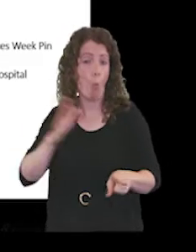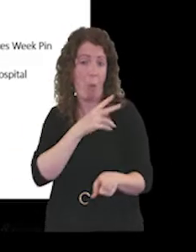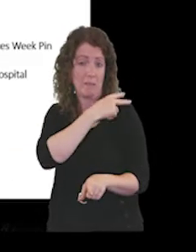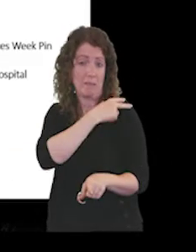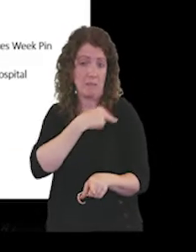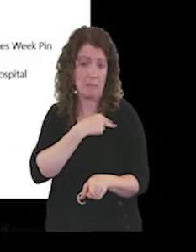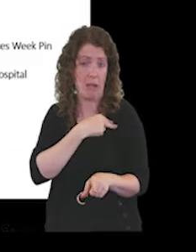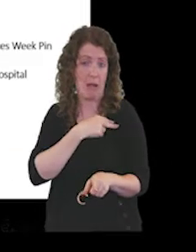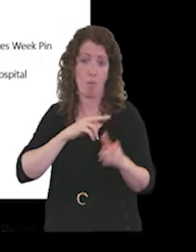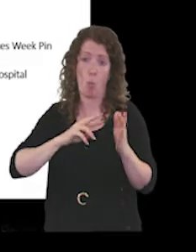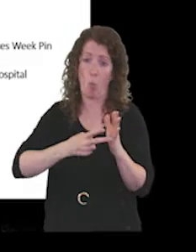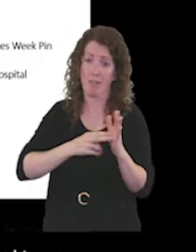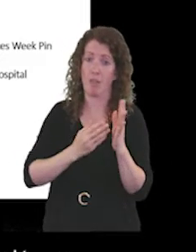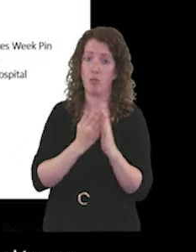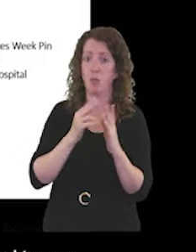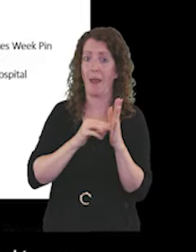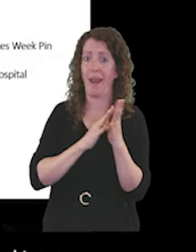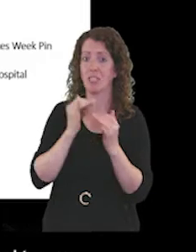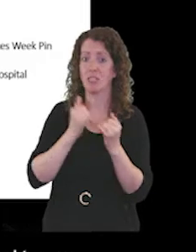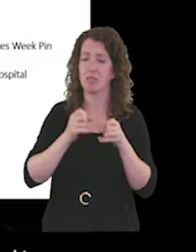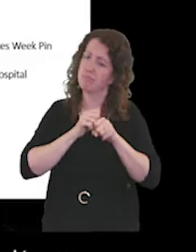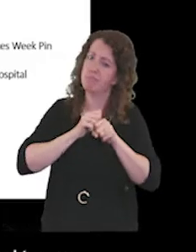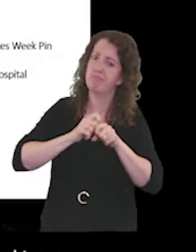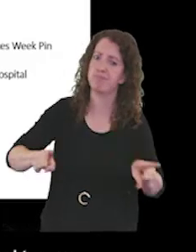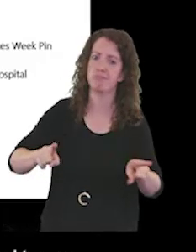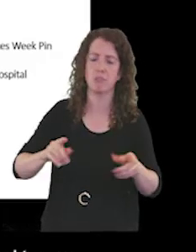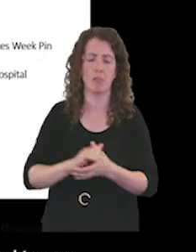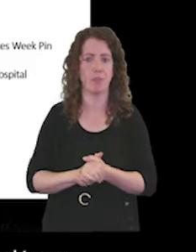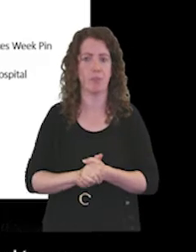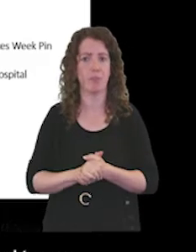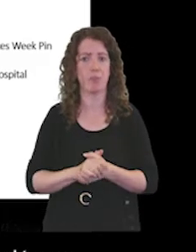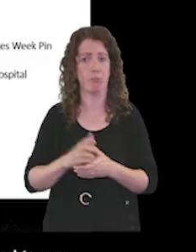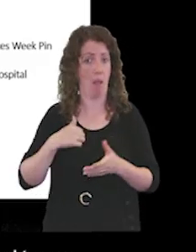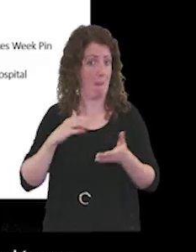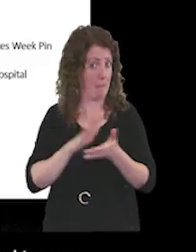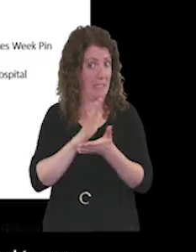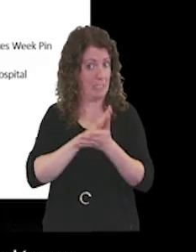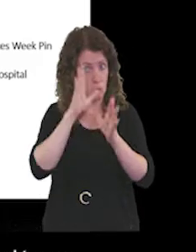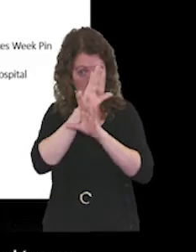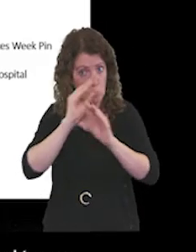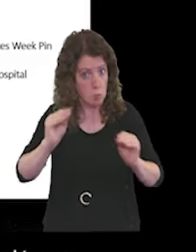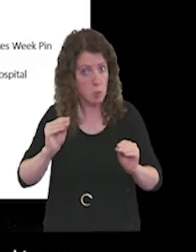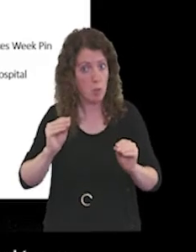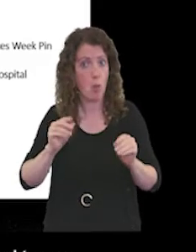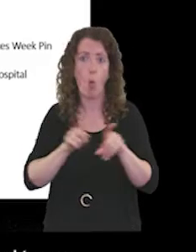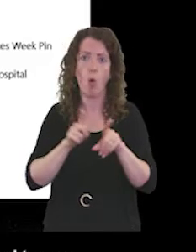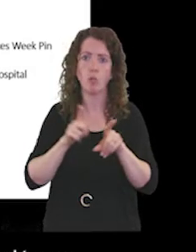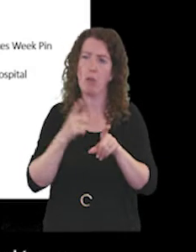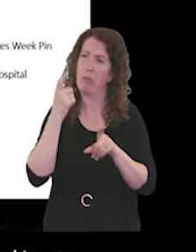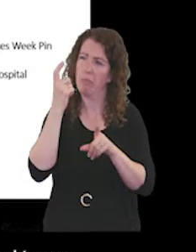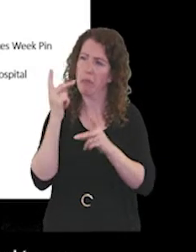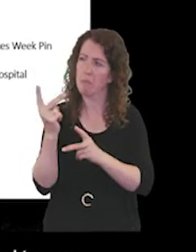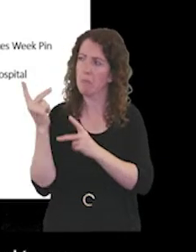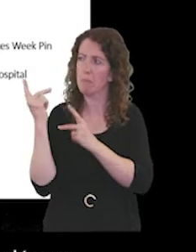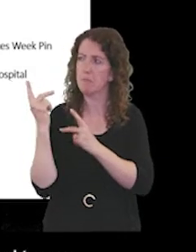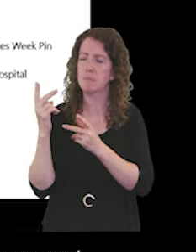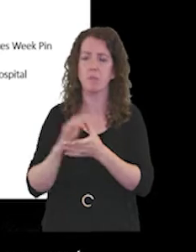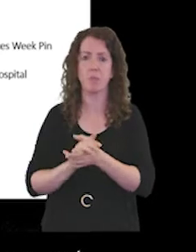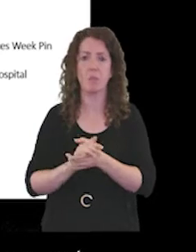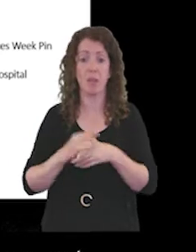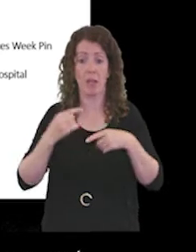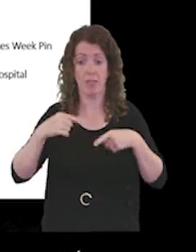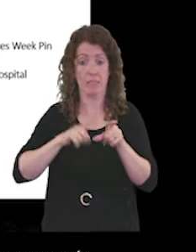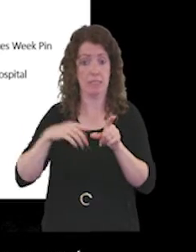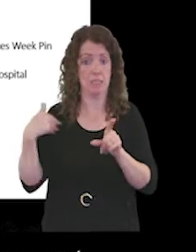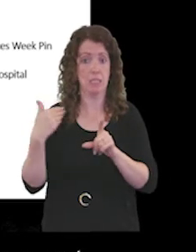in the NHS. And again, I'm really pleased to say and reflect on that this year